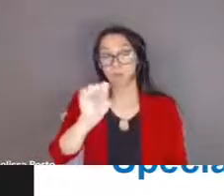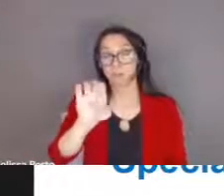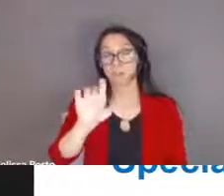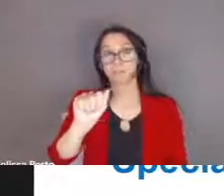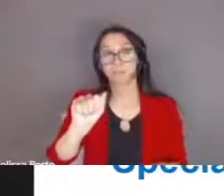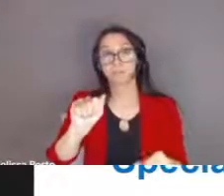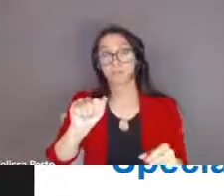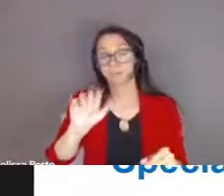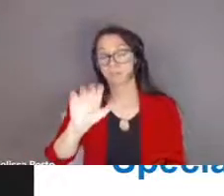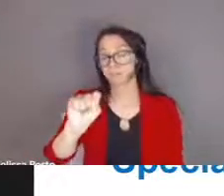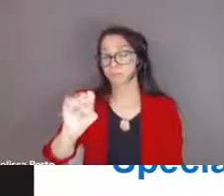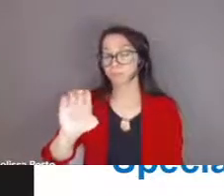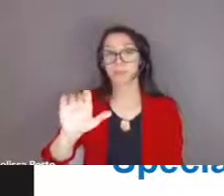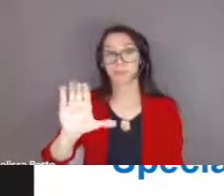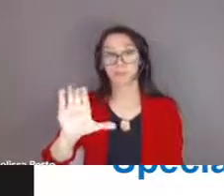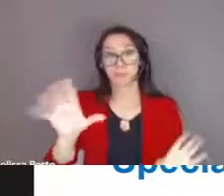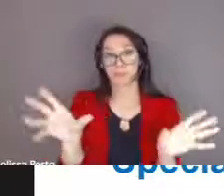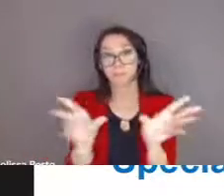staff from our team